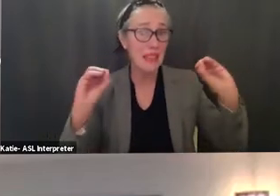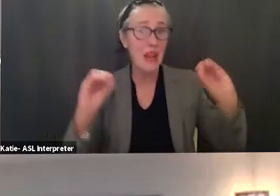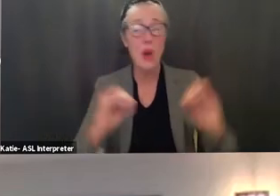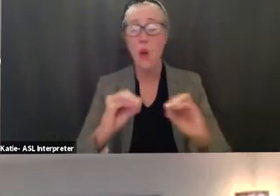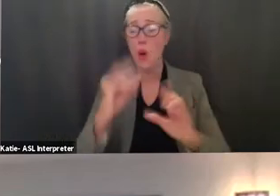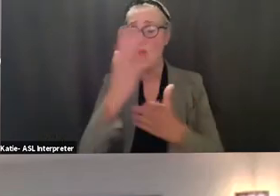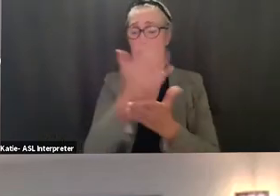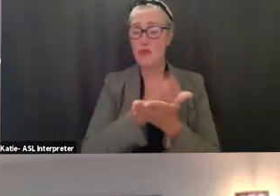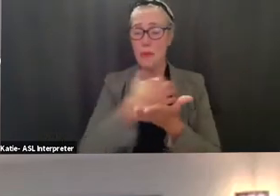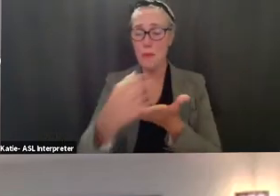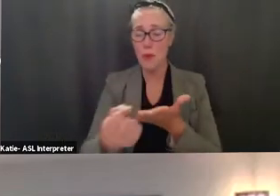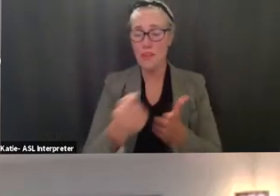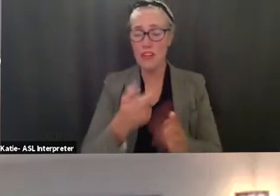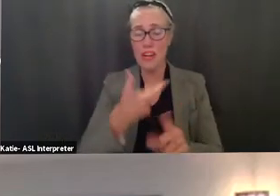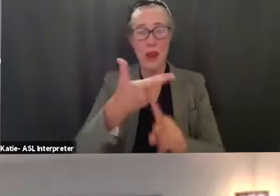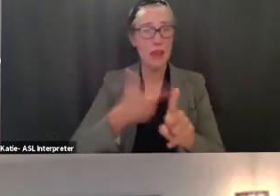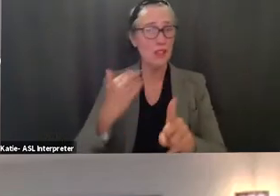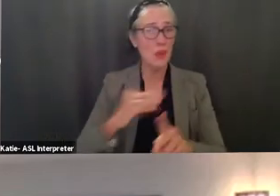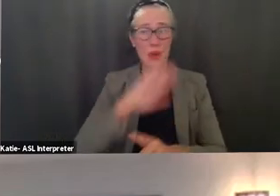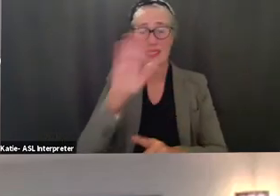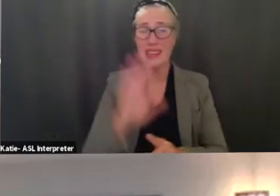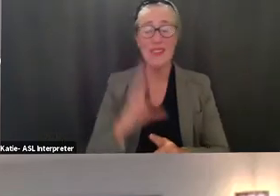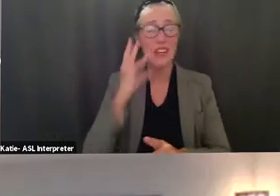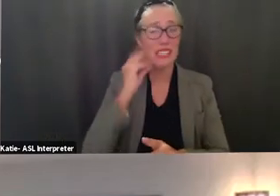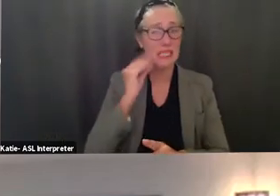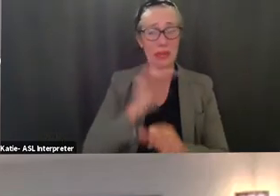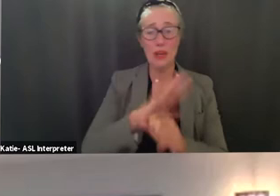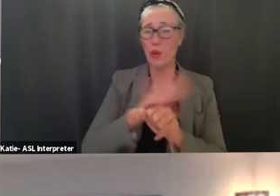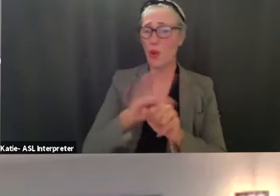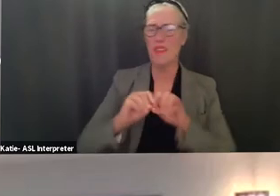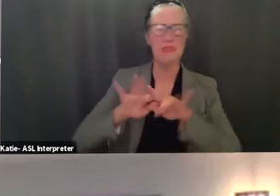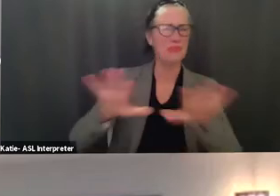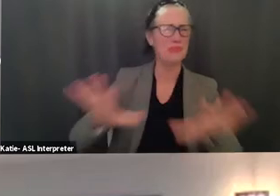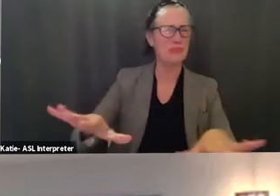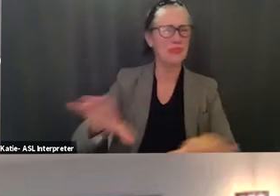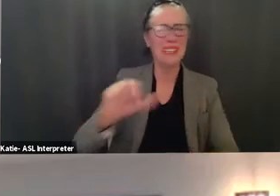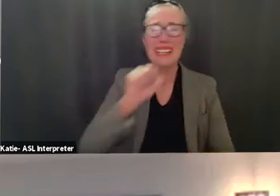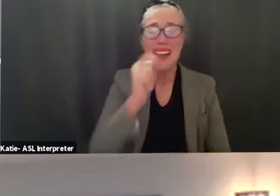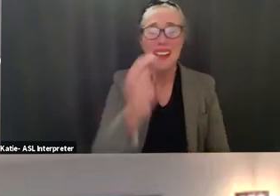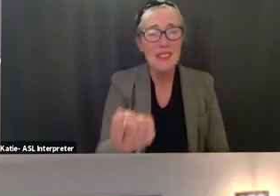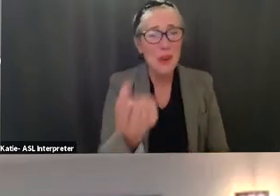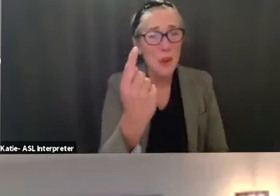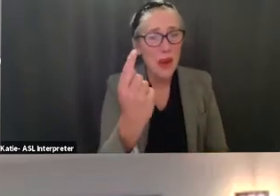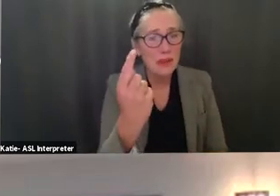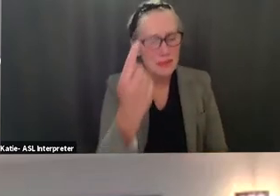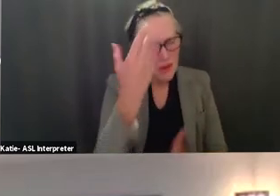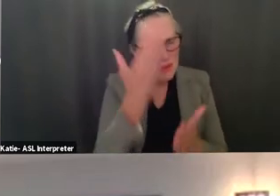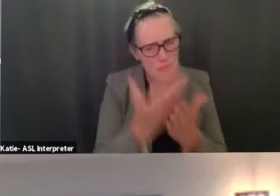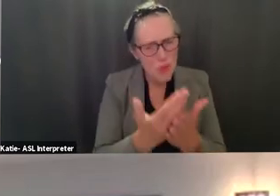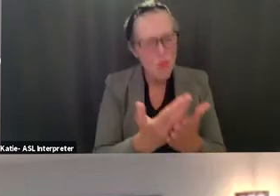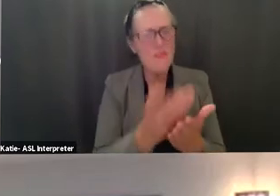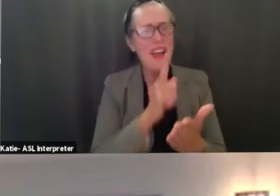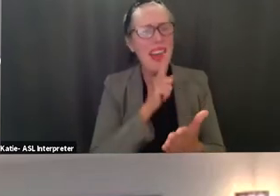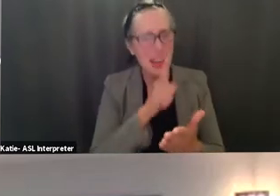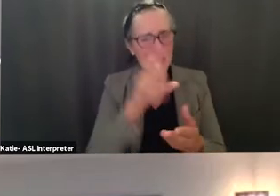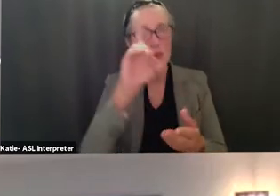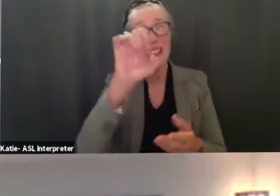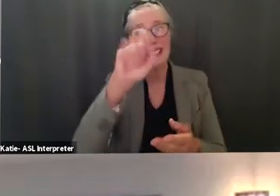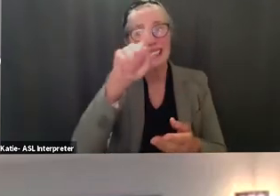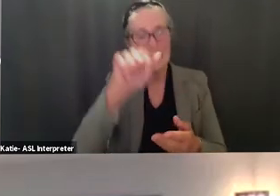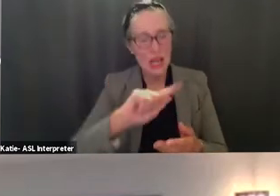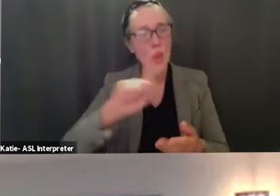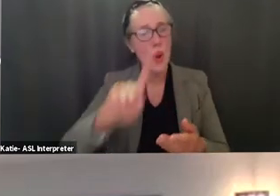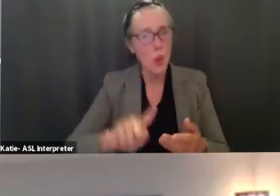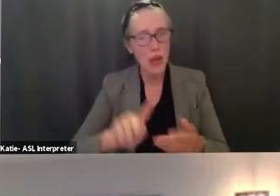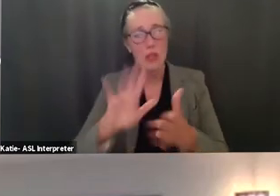ago and not a single one experienced rampant covet on their campus i'd like to see the data the actual numbers where unmasked schools